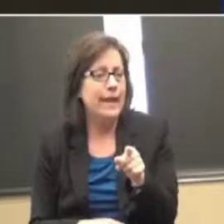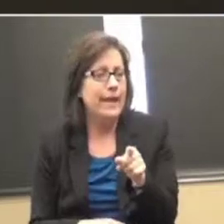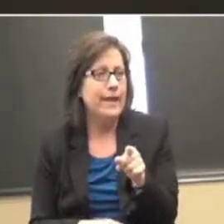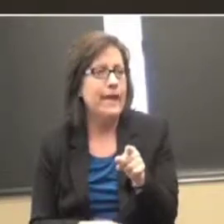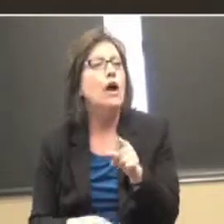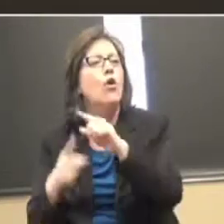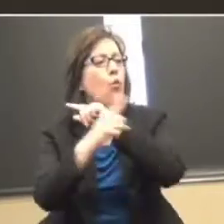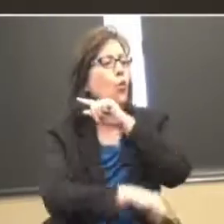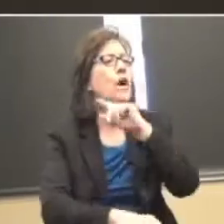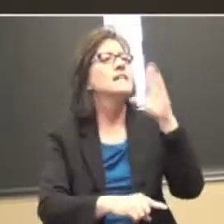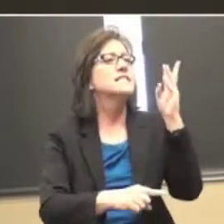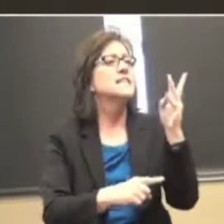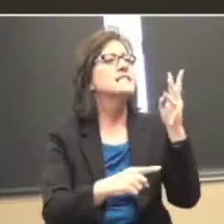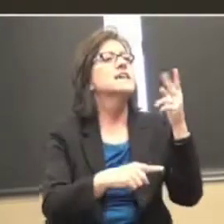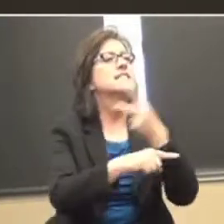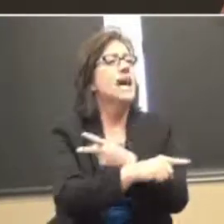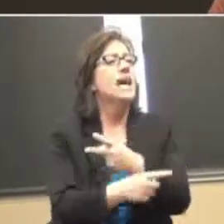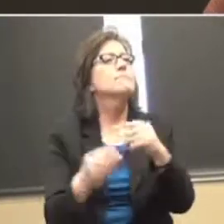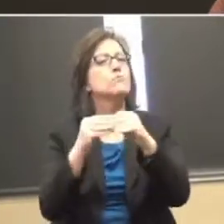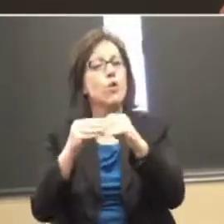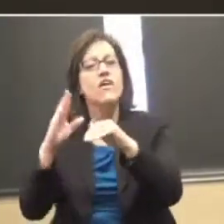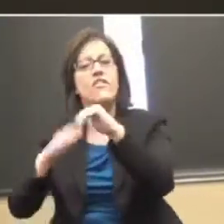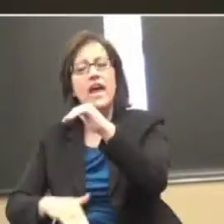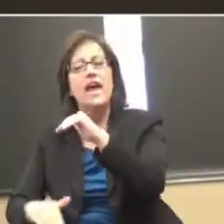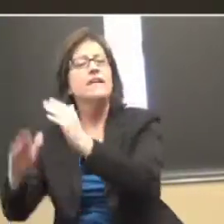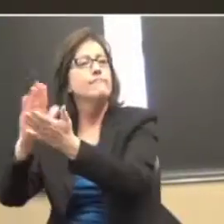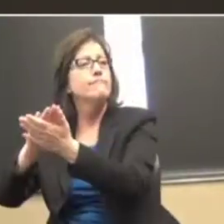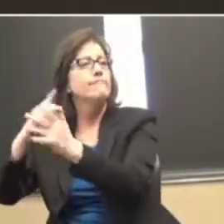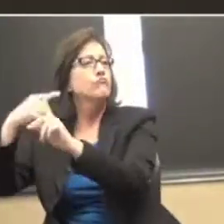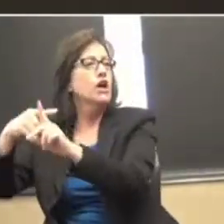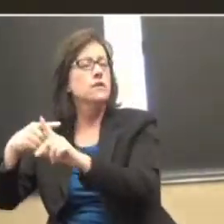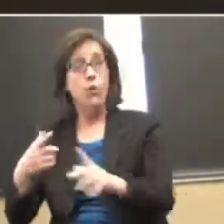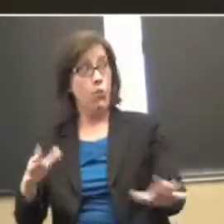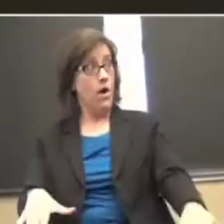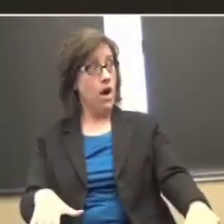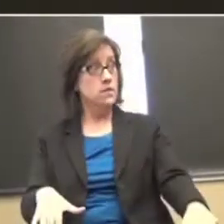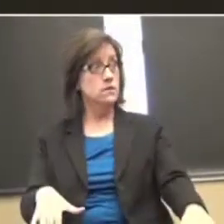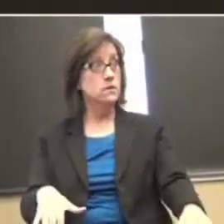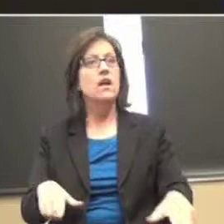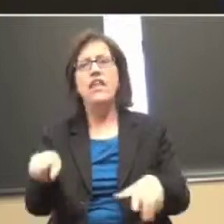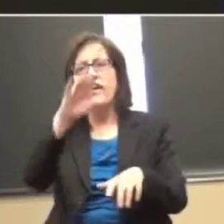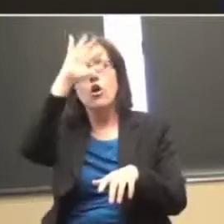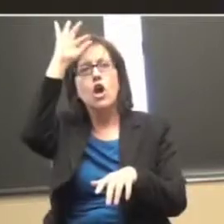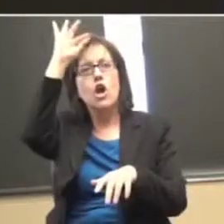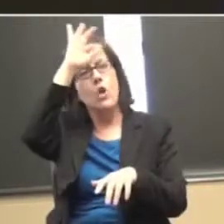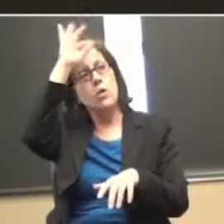statements. What? they have no awareness of that.